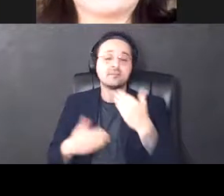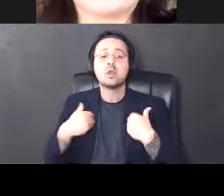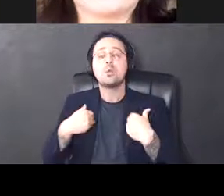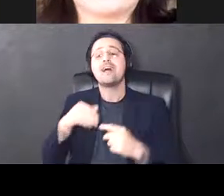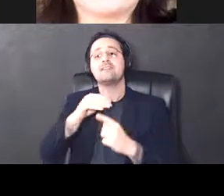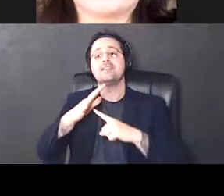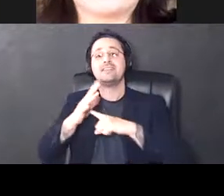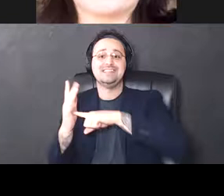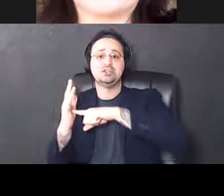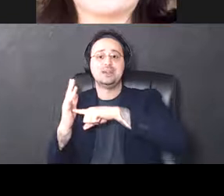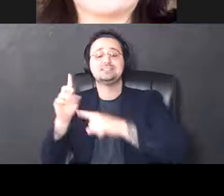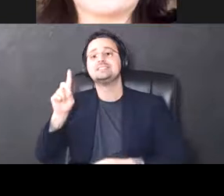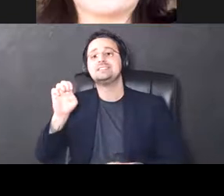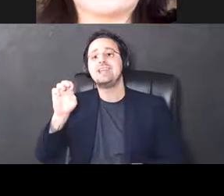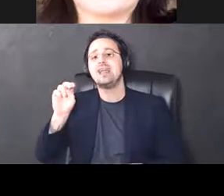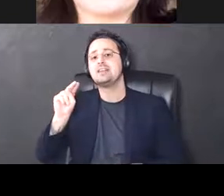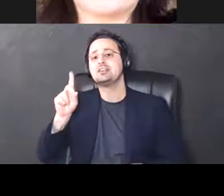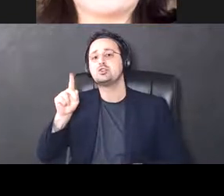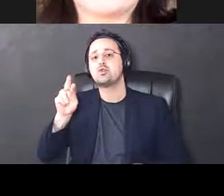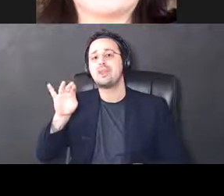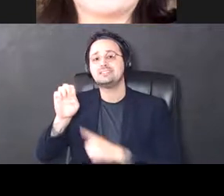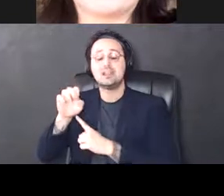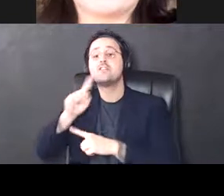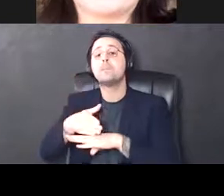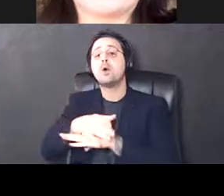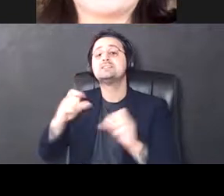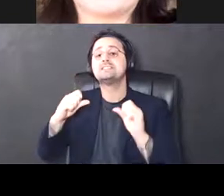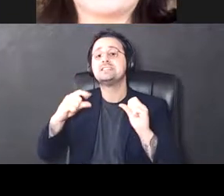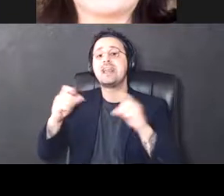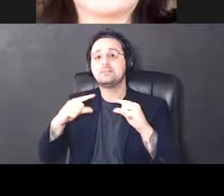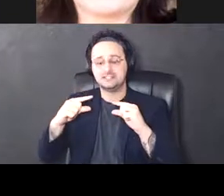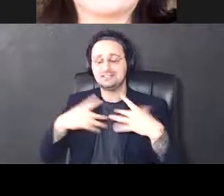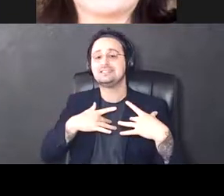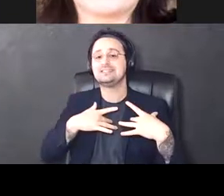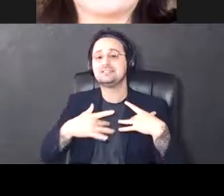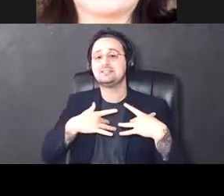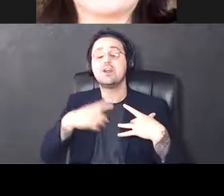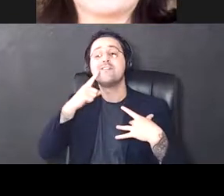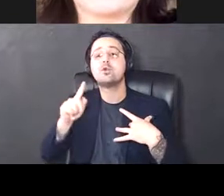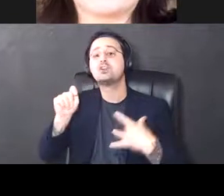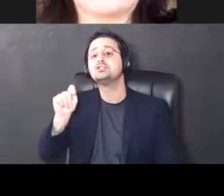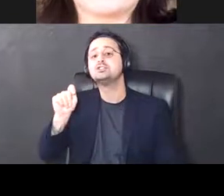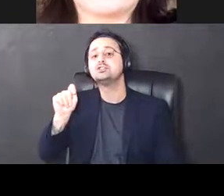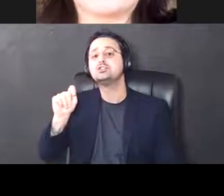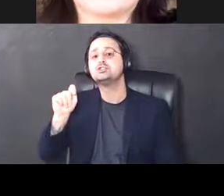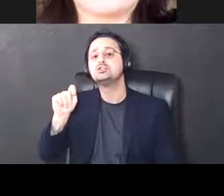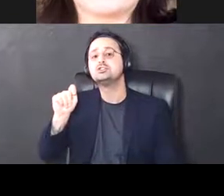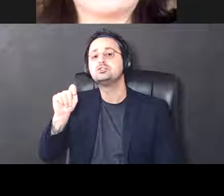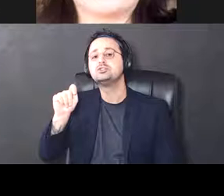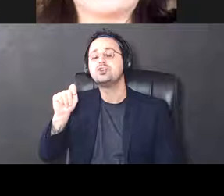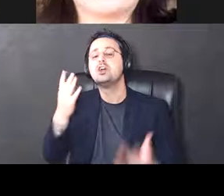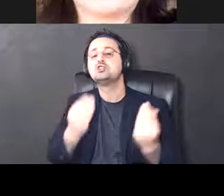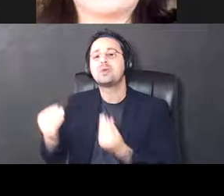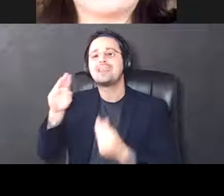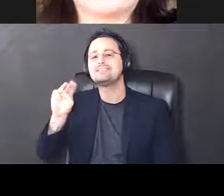express post-synaptic receptors for the neurotransmitter glutamate, which is an excitatory neurotransmitter in the